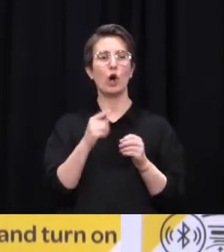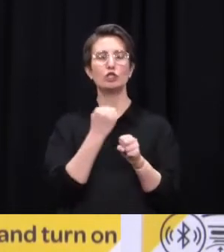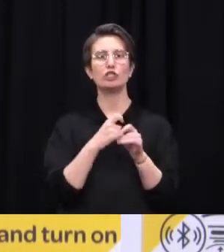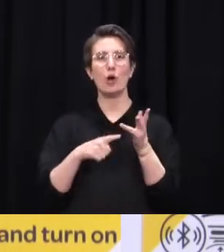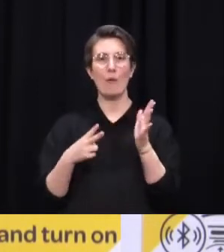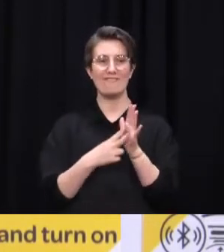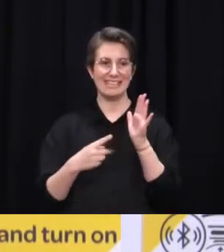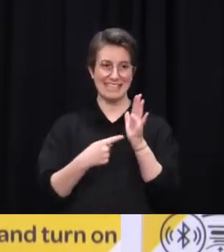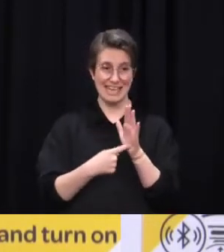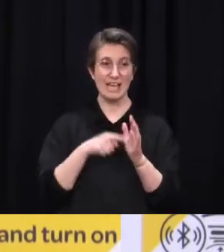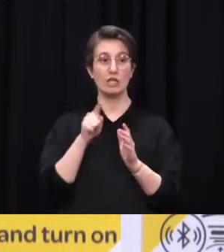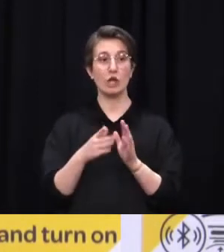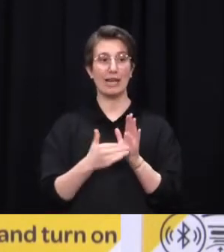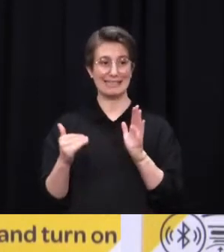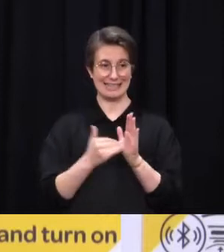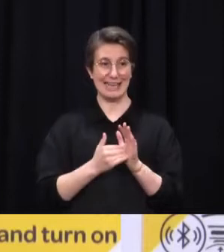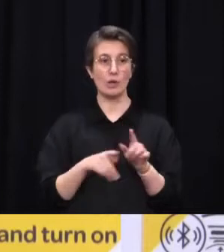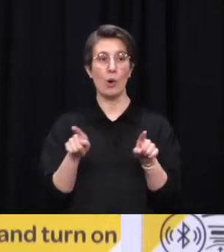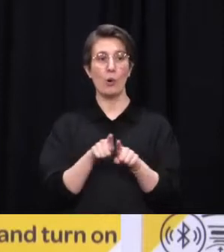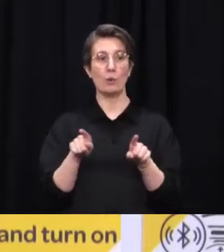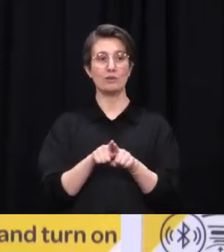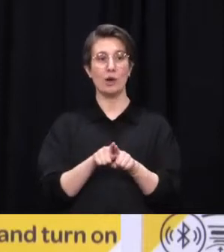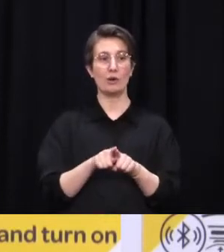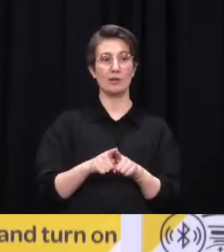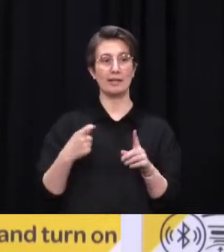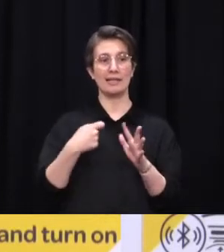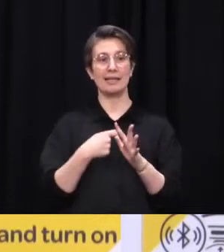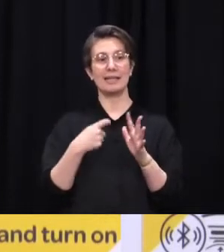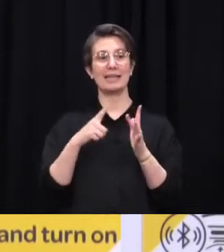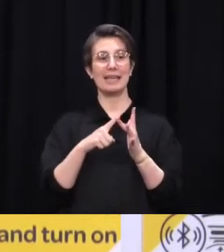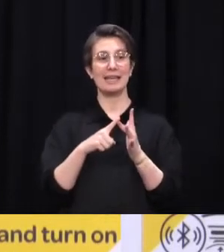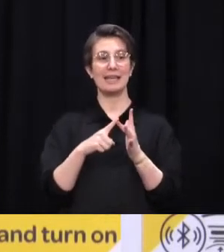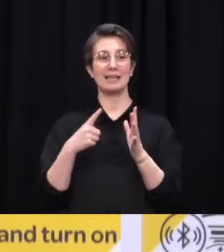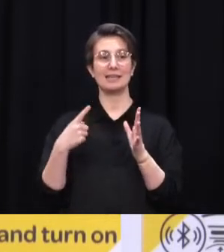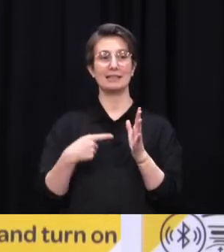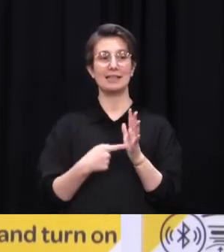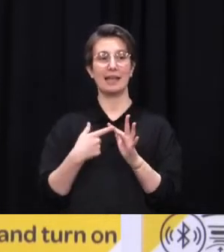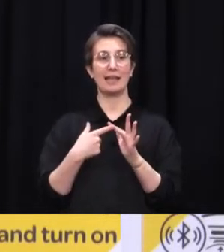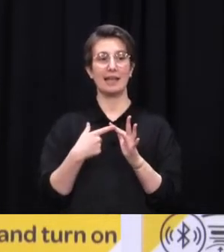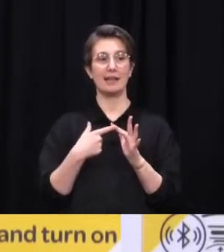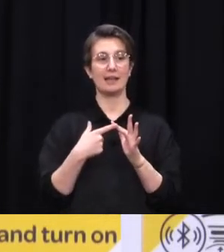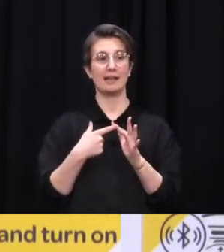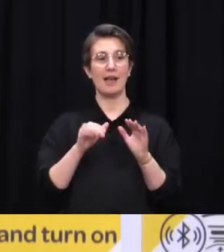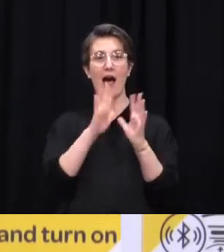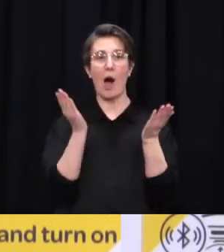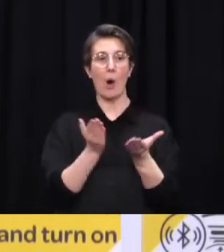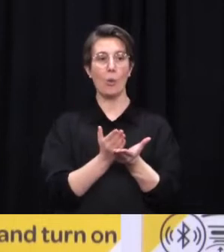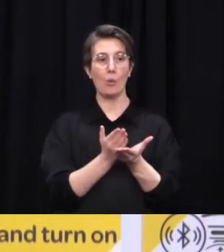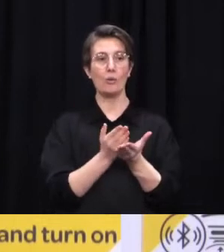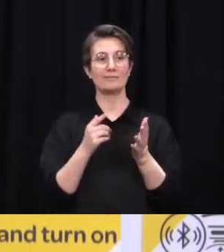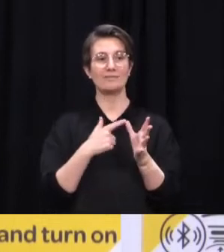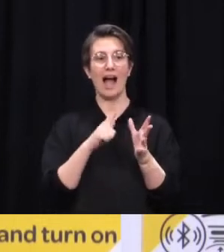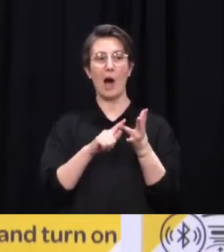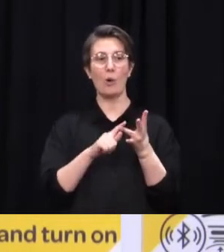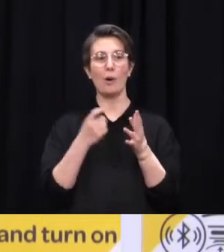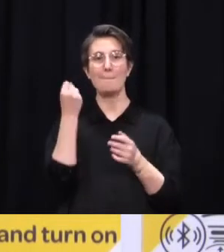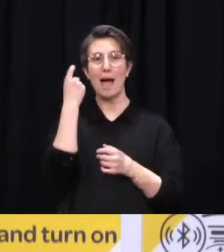Māori. The on-demand content from the home learning and Māori Reo Māori TV stations that were set up during the last